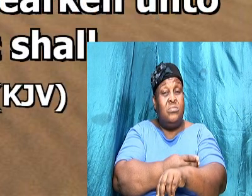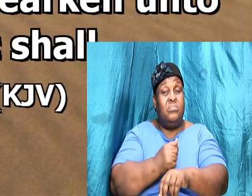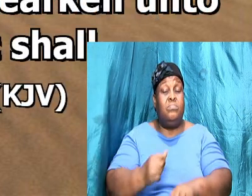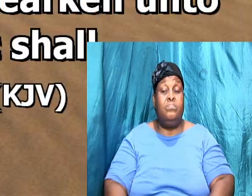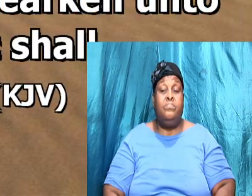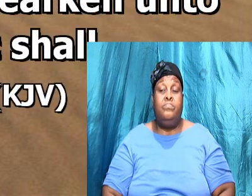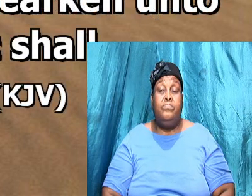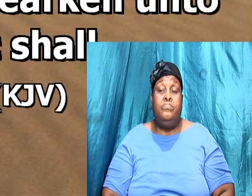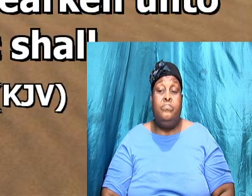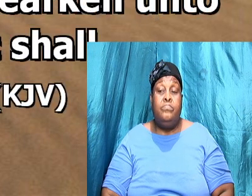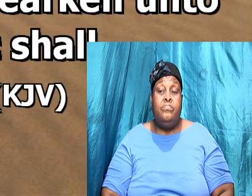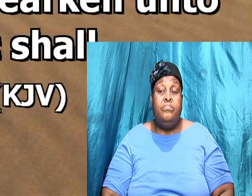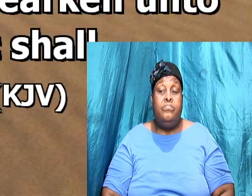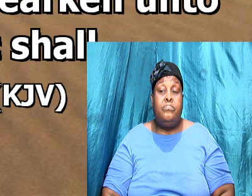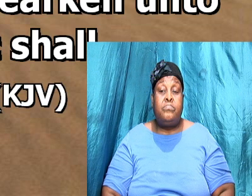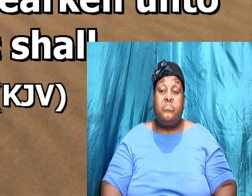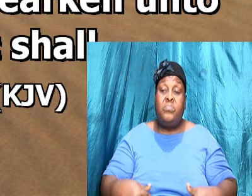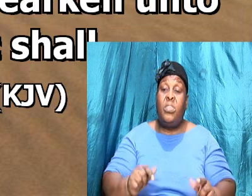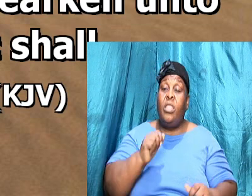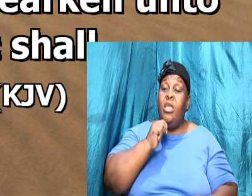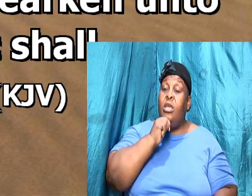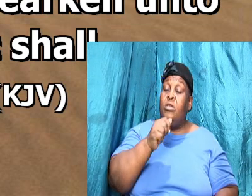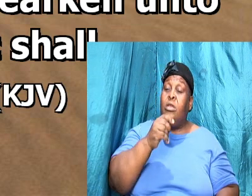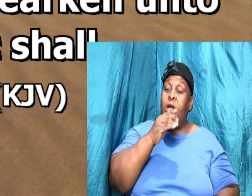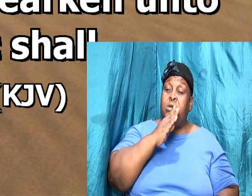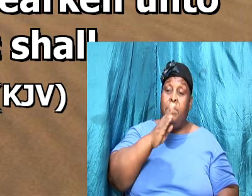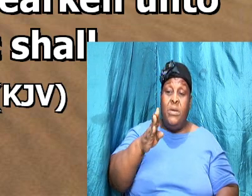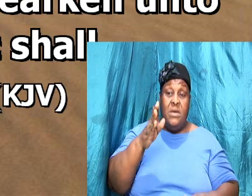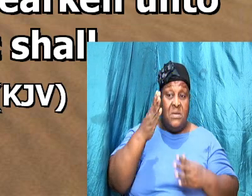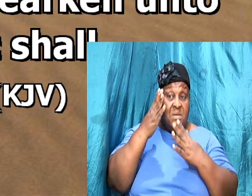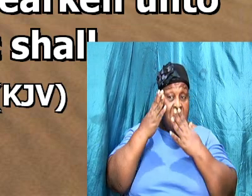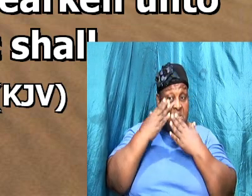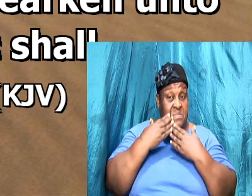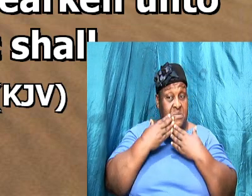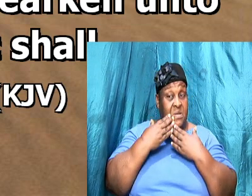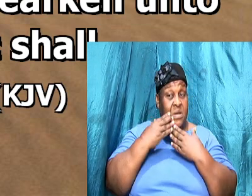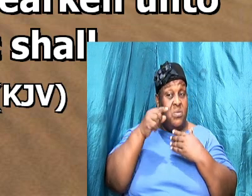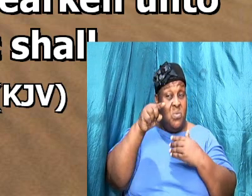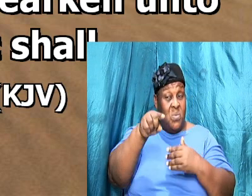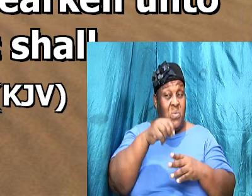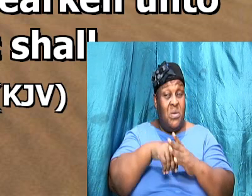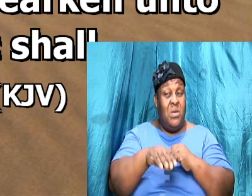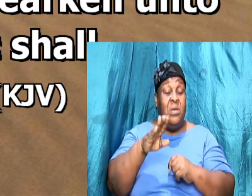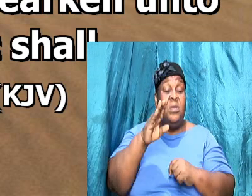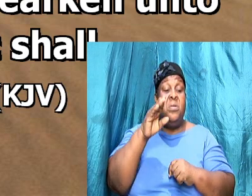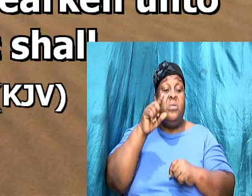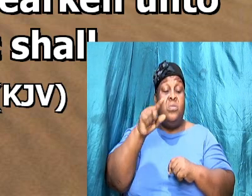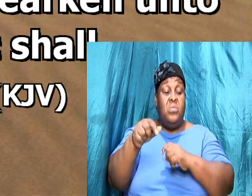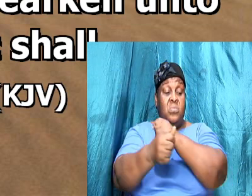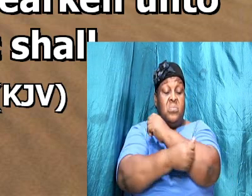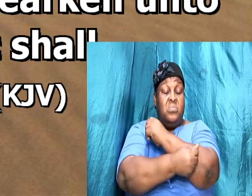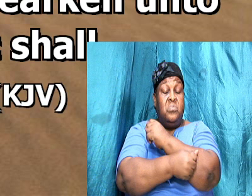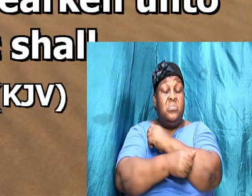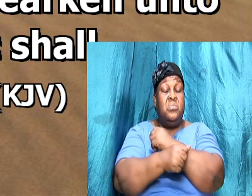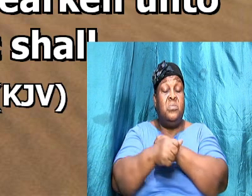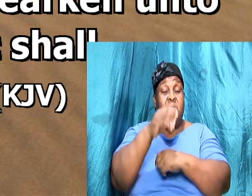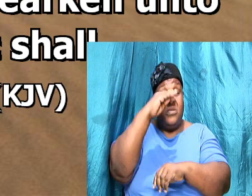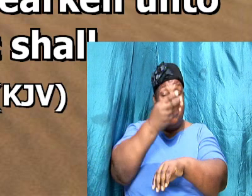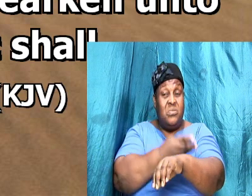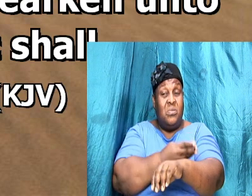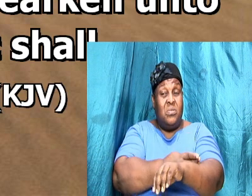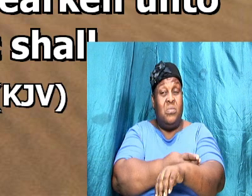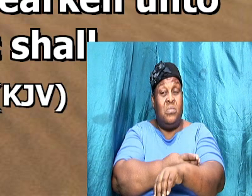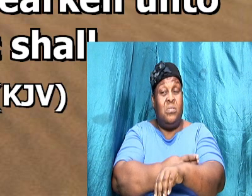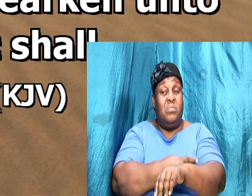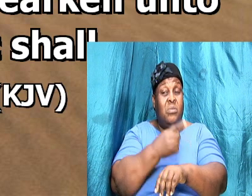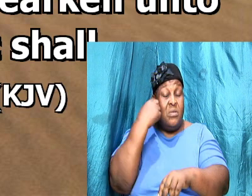let it not be grievous in thy sight because of the lad and because of thy